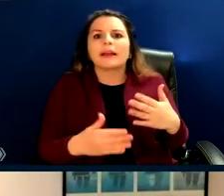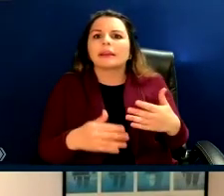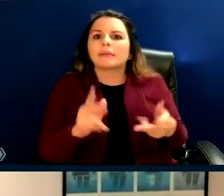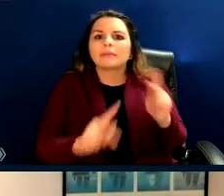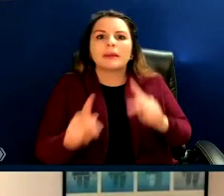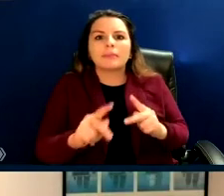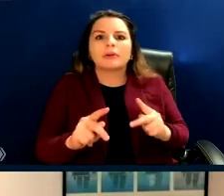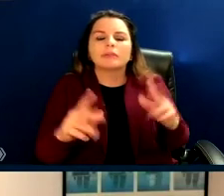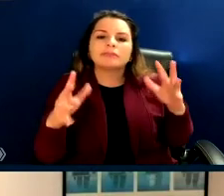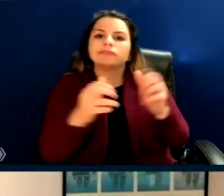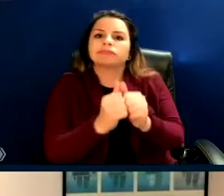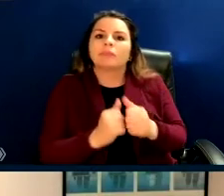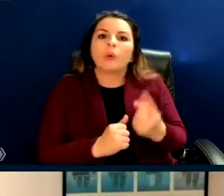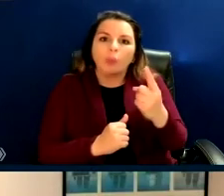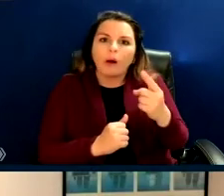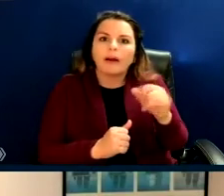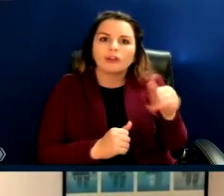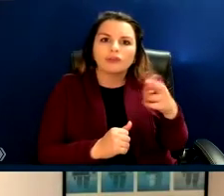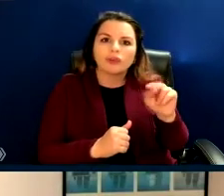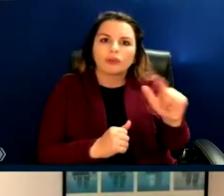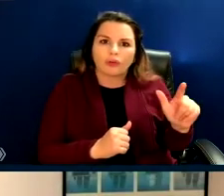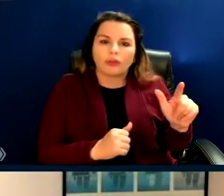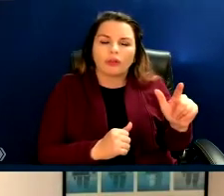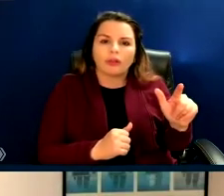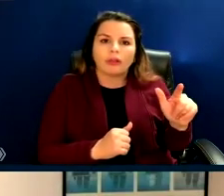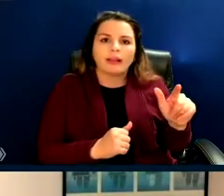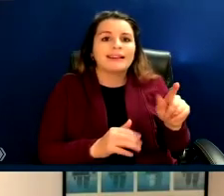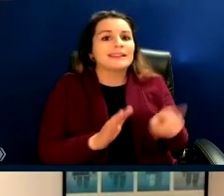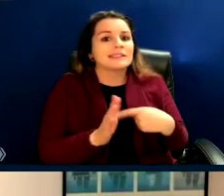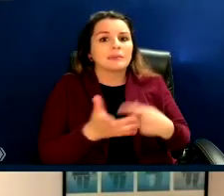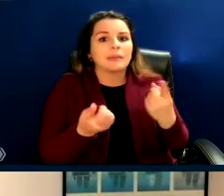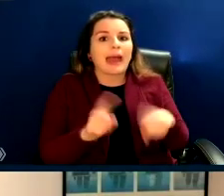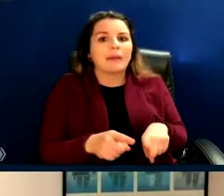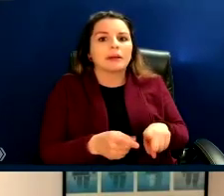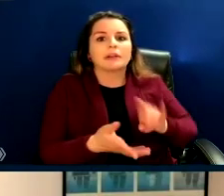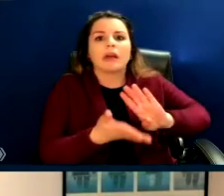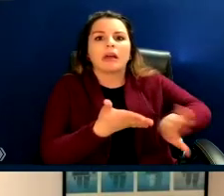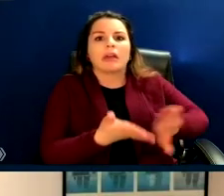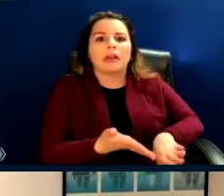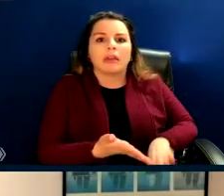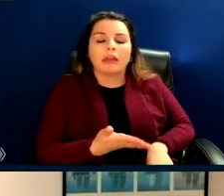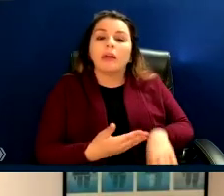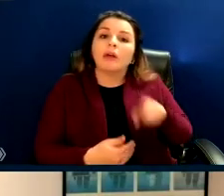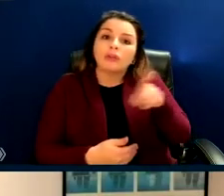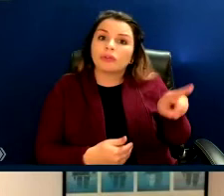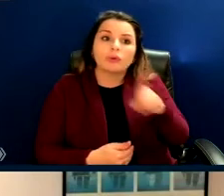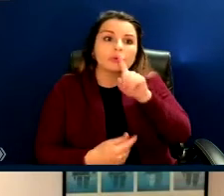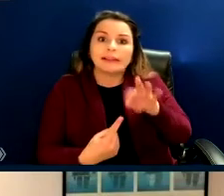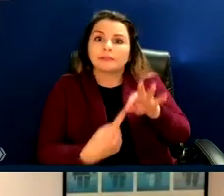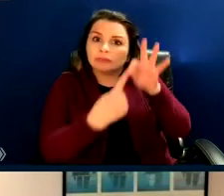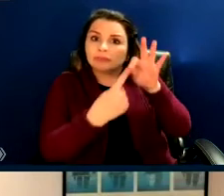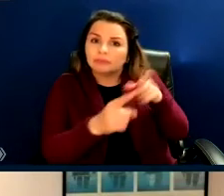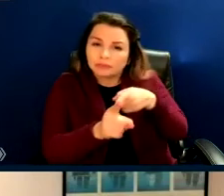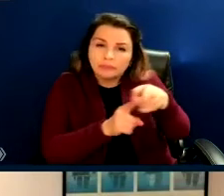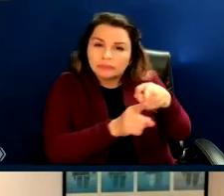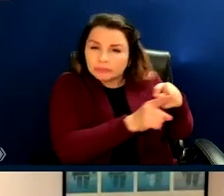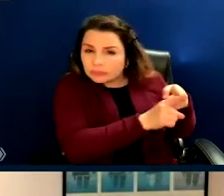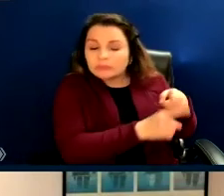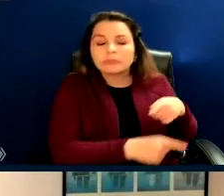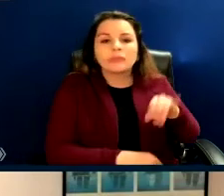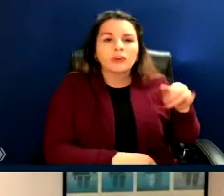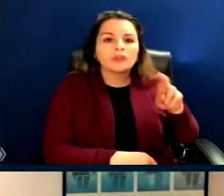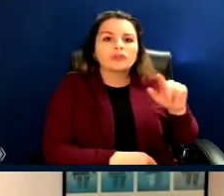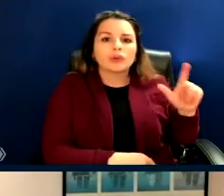and scholarly publishing to next access to underserved communities.